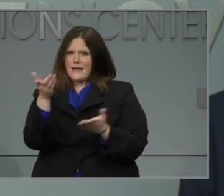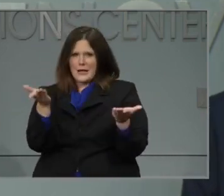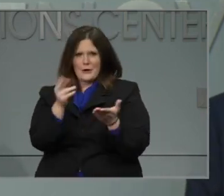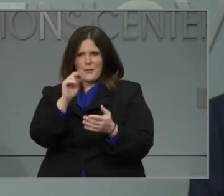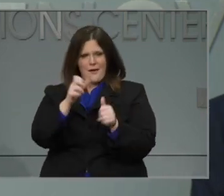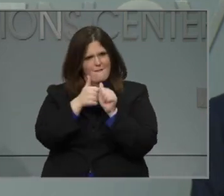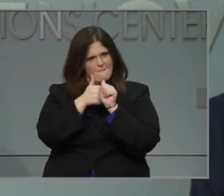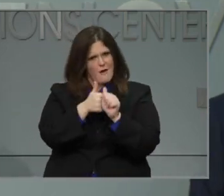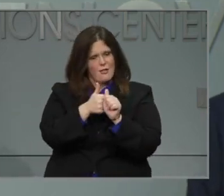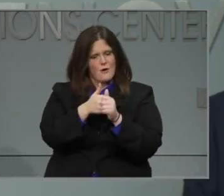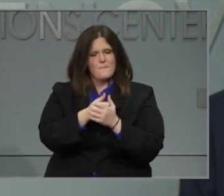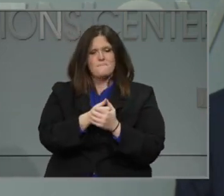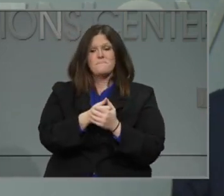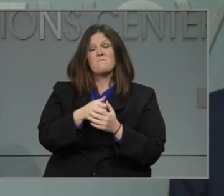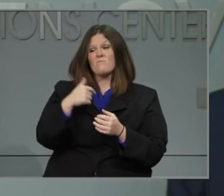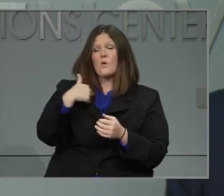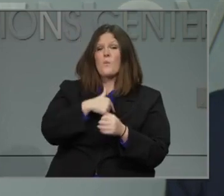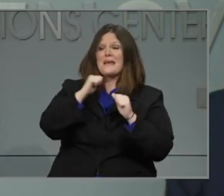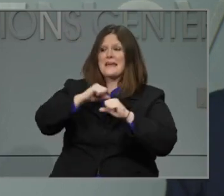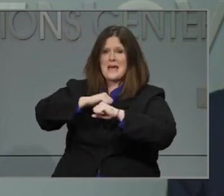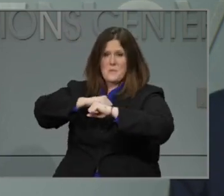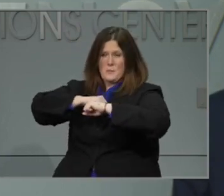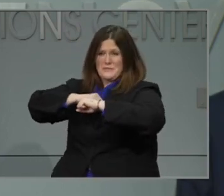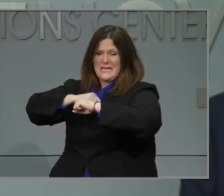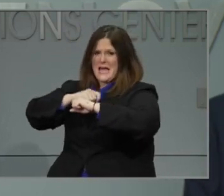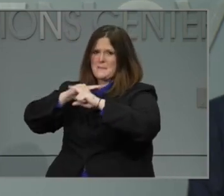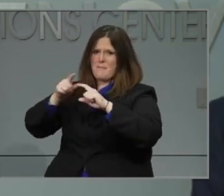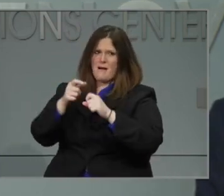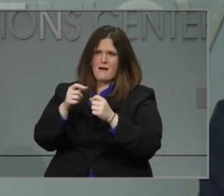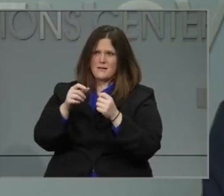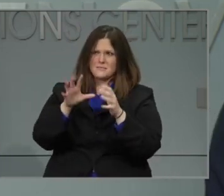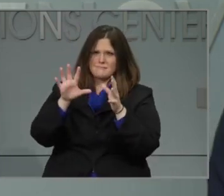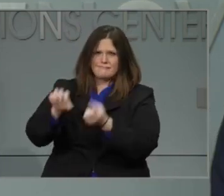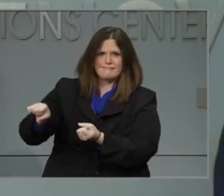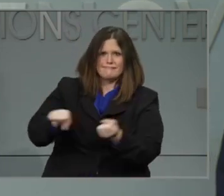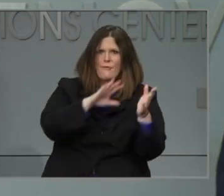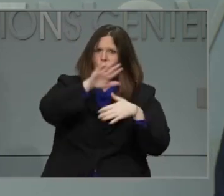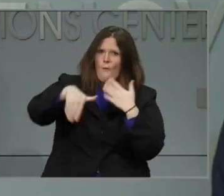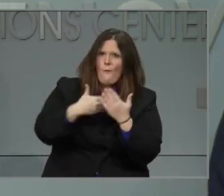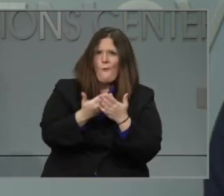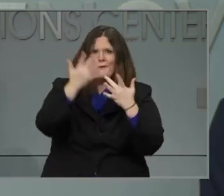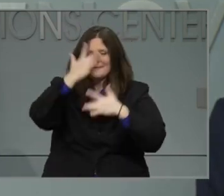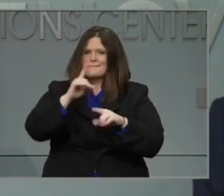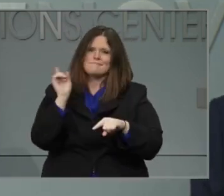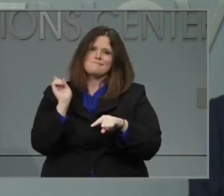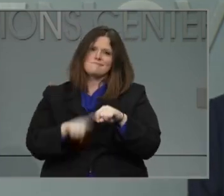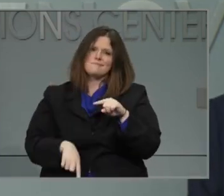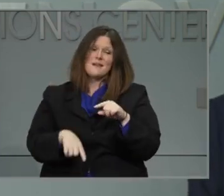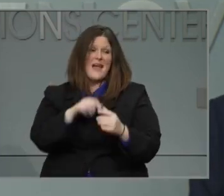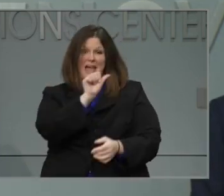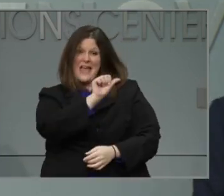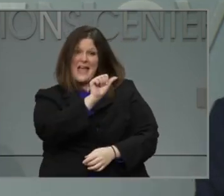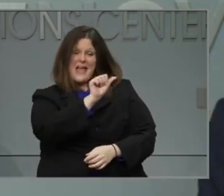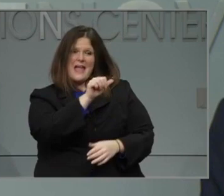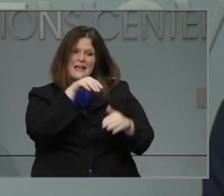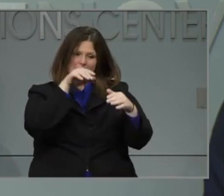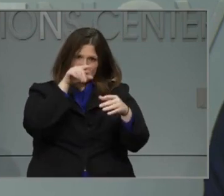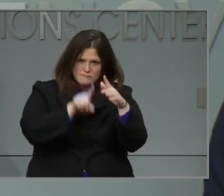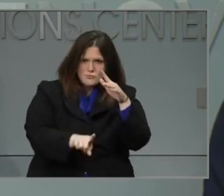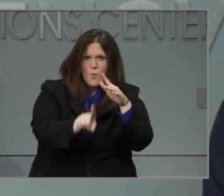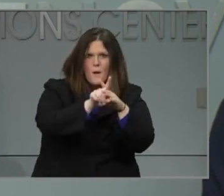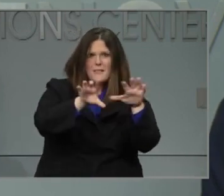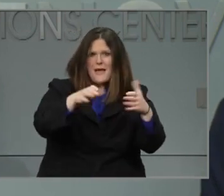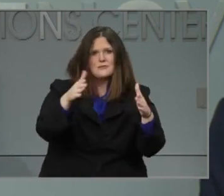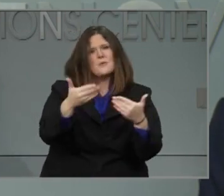can never eliminate it. Plan A may not be the right plan for all districts. Those districts choosing to